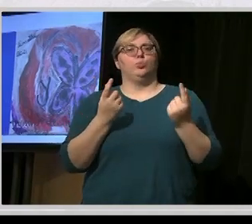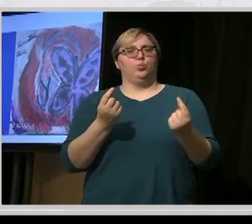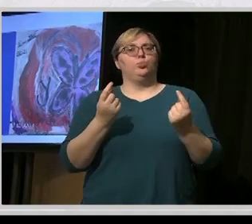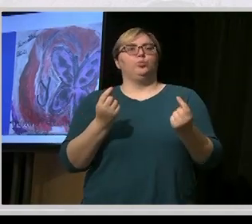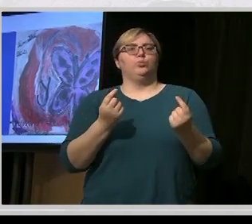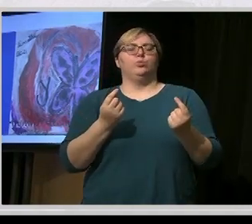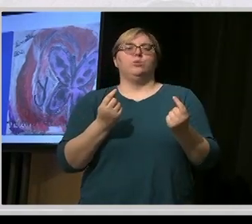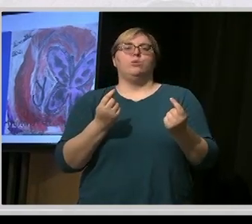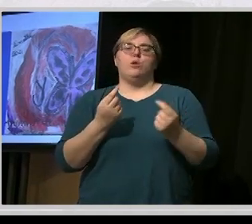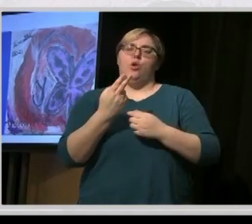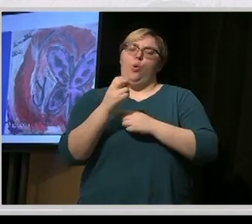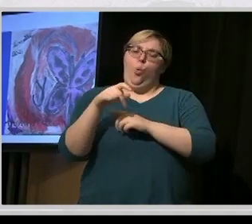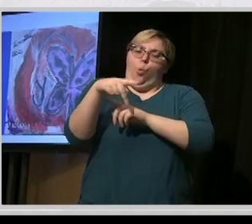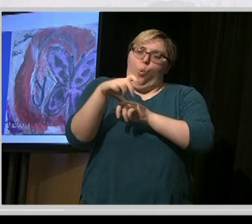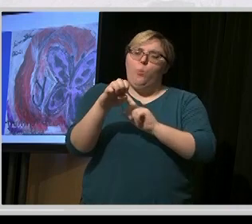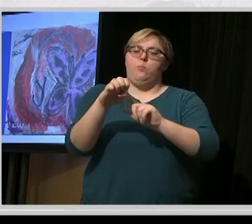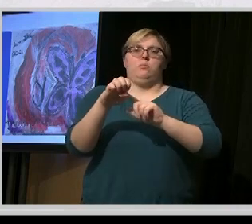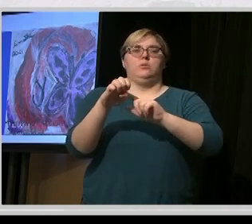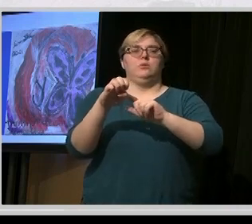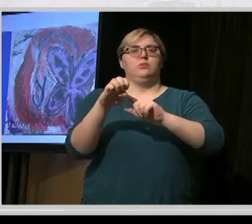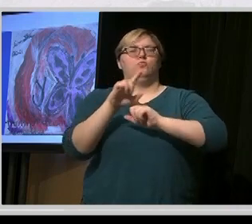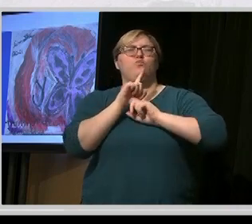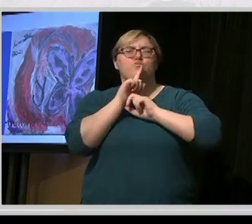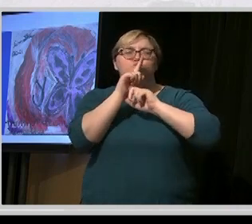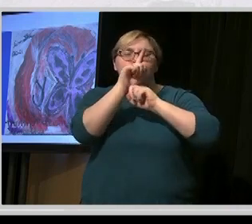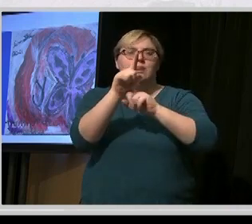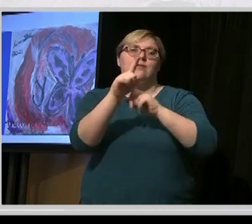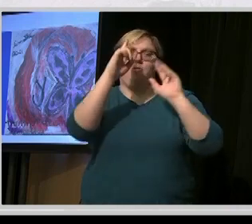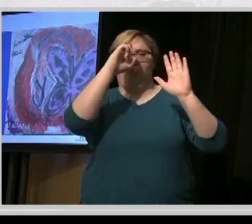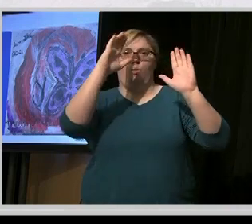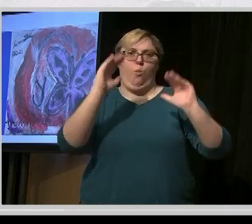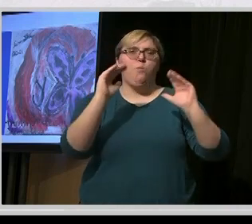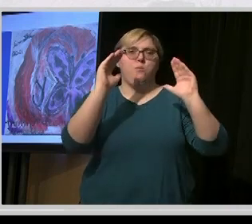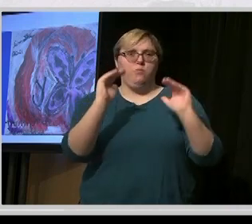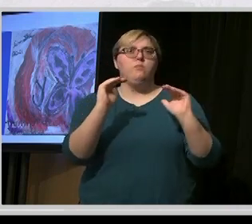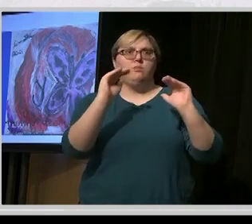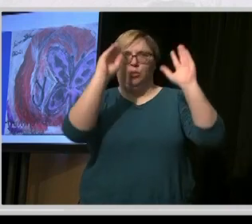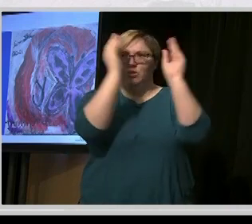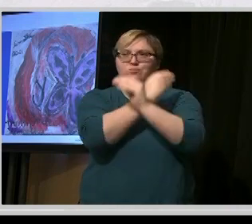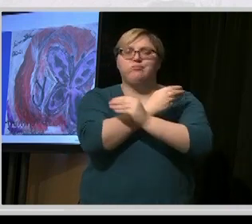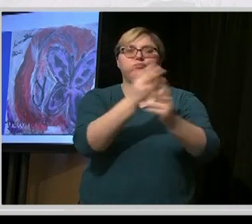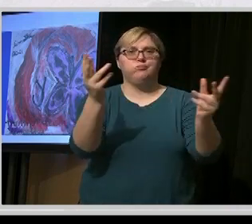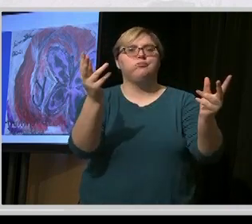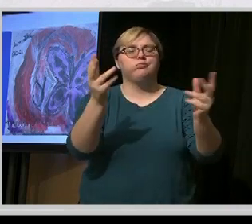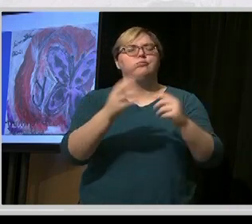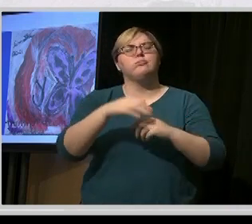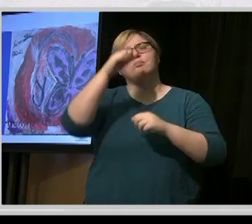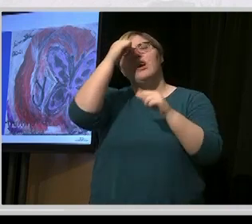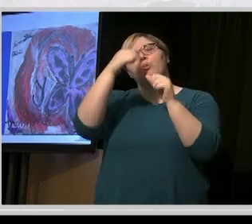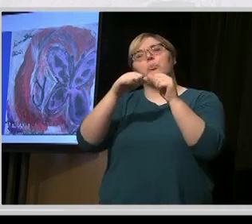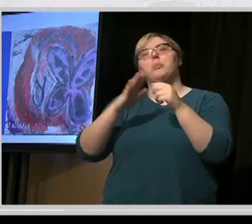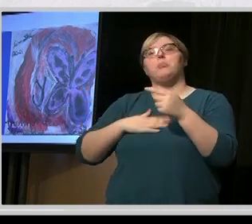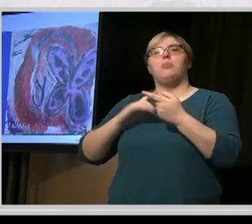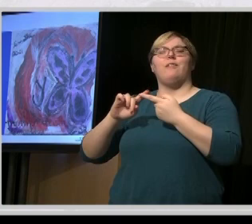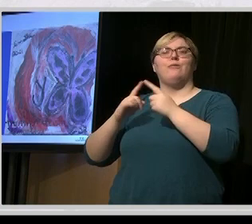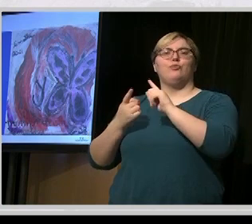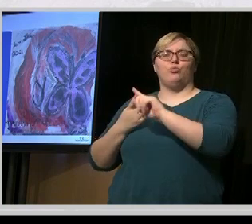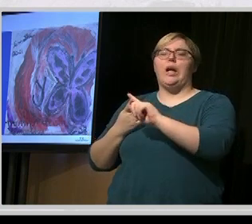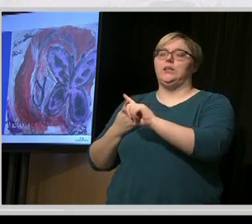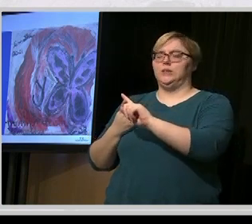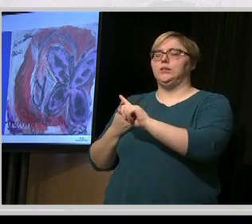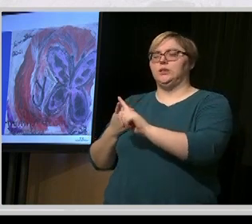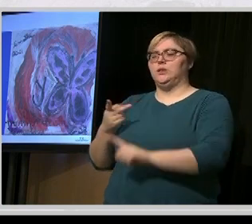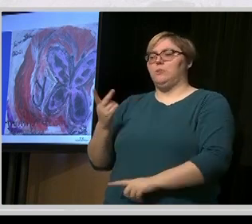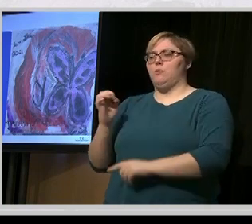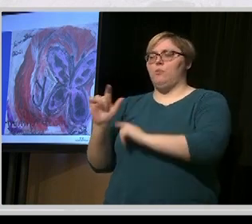remember a quote from a friend of mine, Paul Kahn, who was a man who was treated incredibly badly